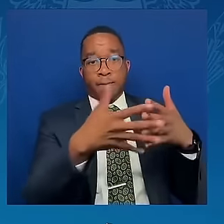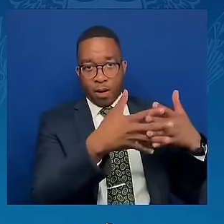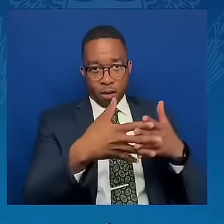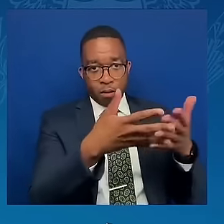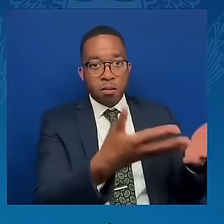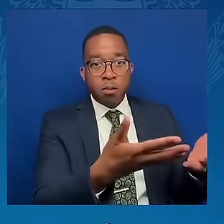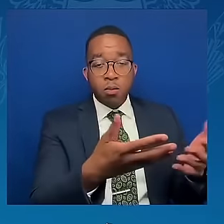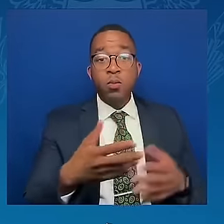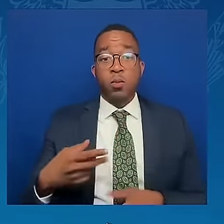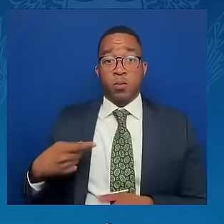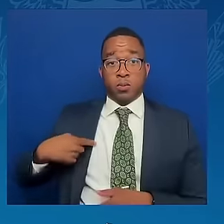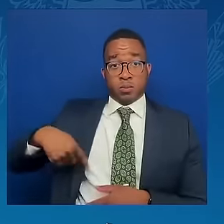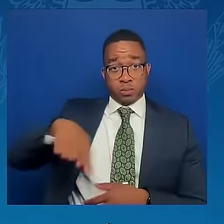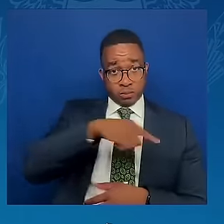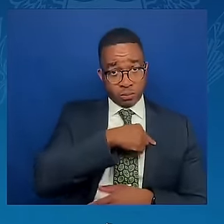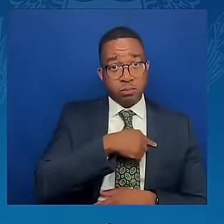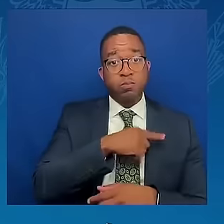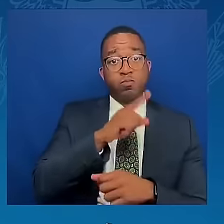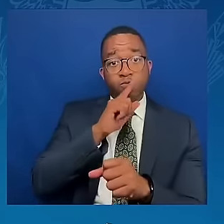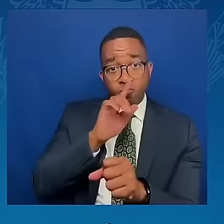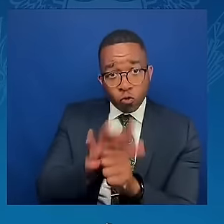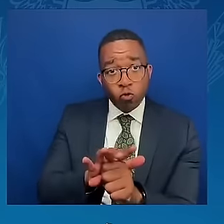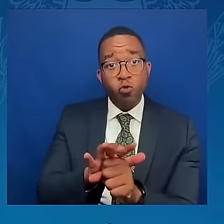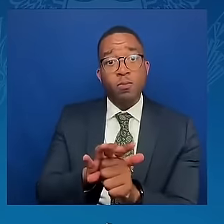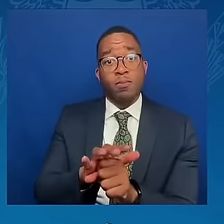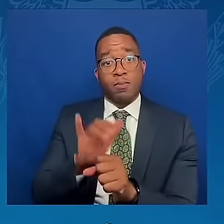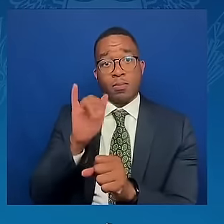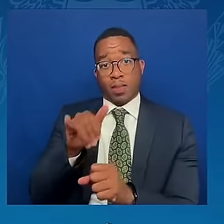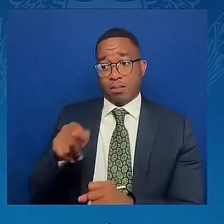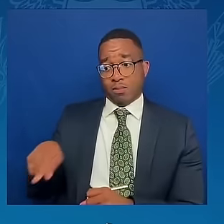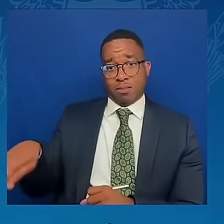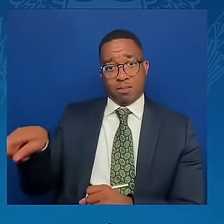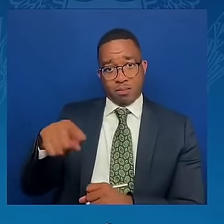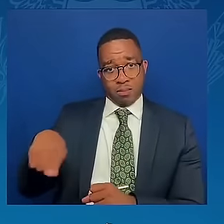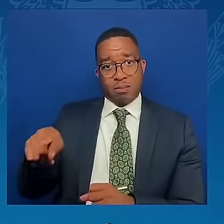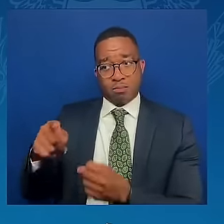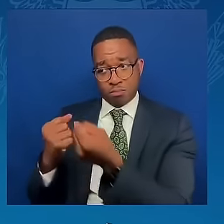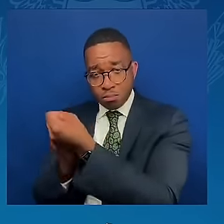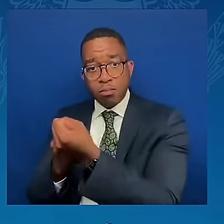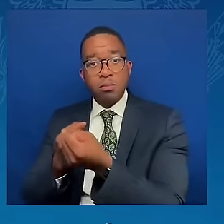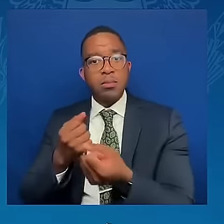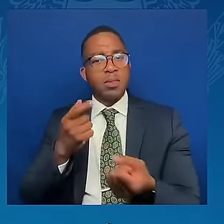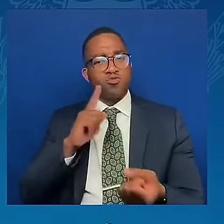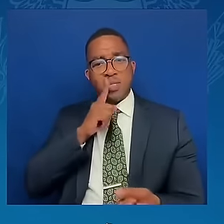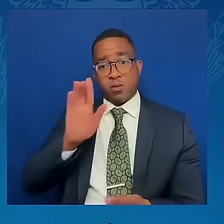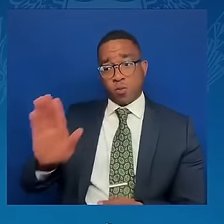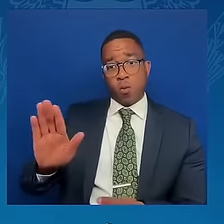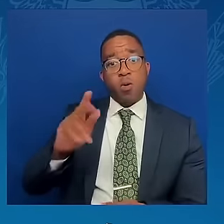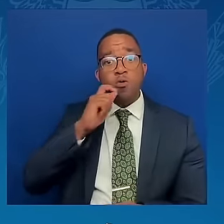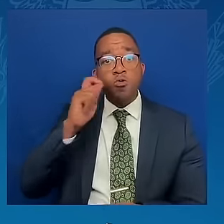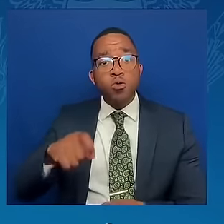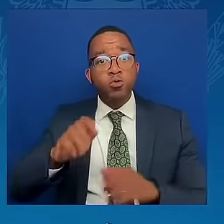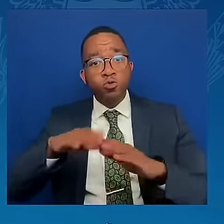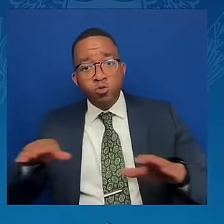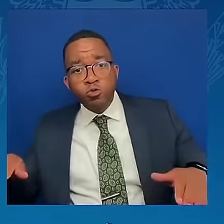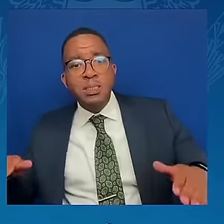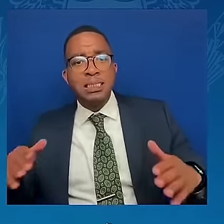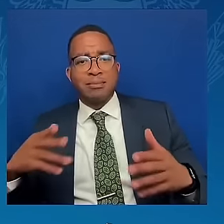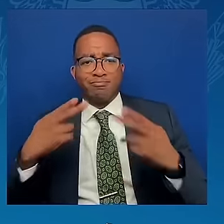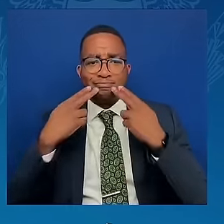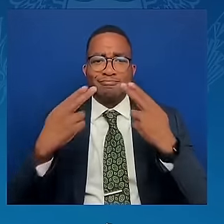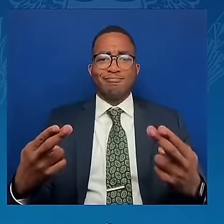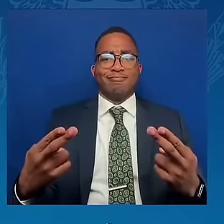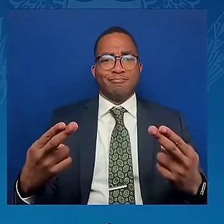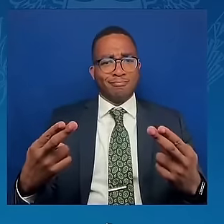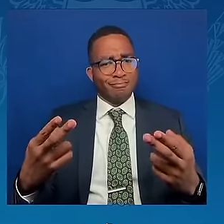returning innocent children kidnapped by Russia, returning them to their homes. Let us also agree